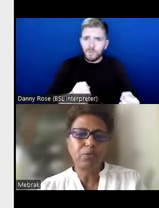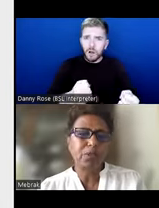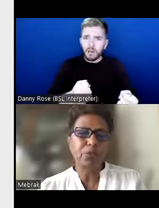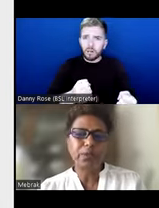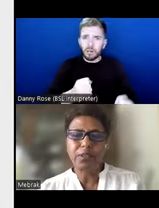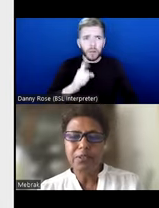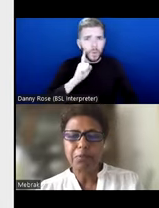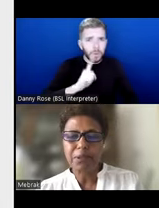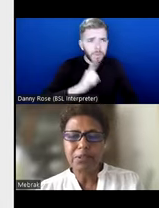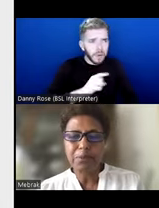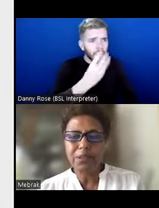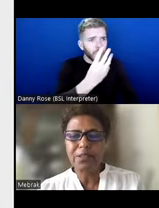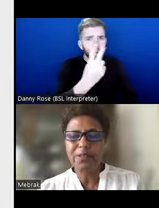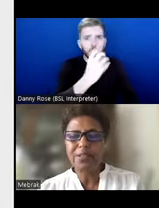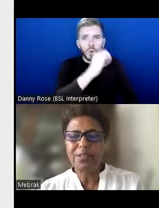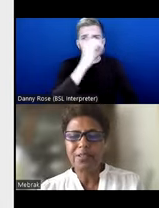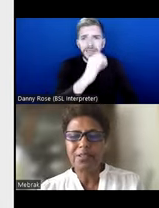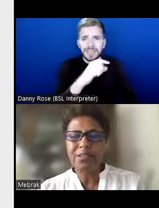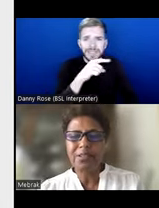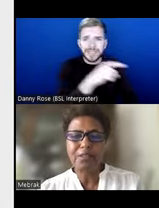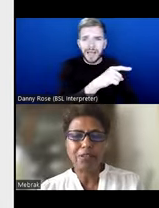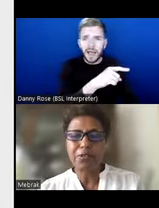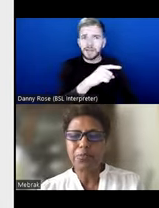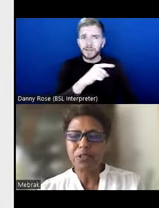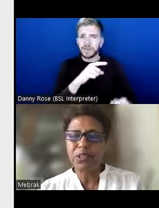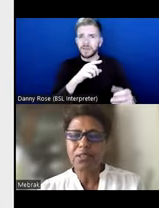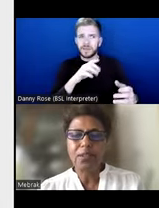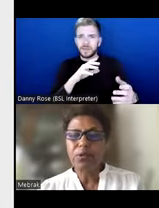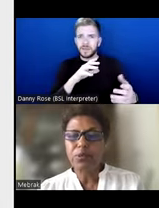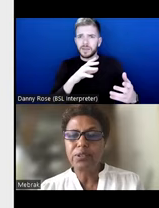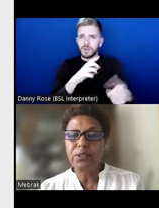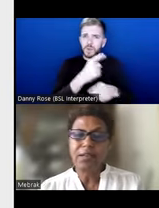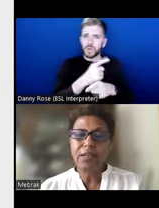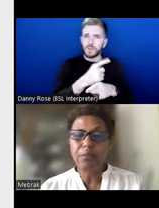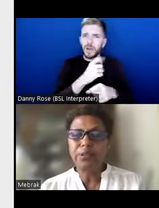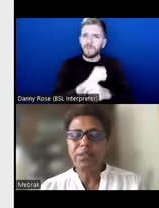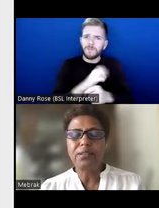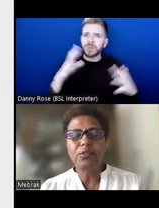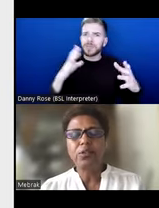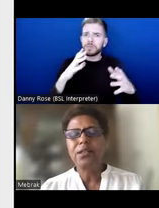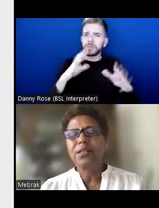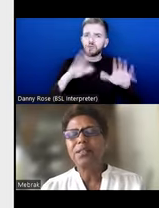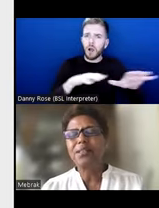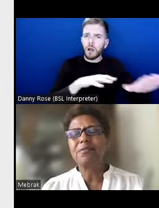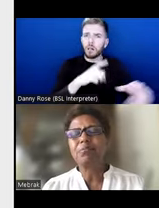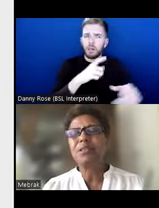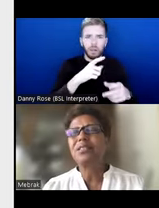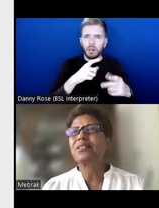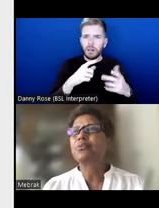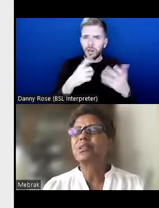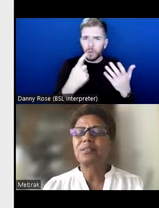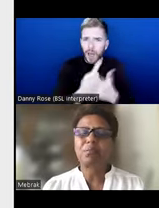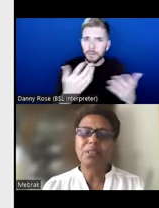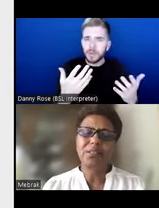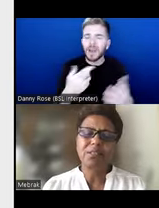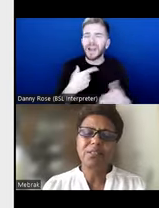of women were participating in the in the in the freedom struggle. What is that? How about that? So I think the media,